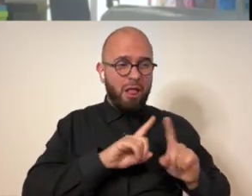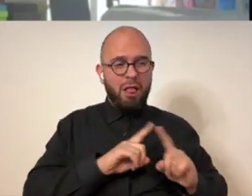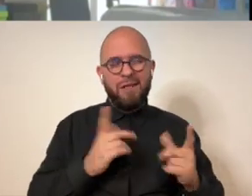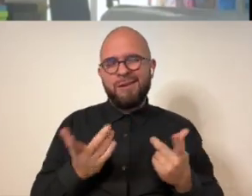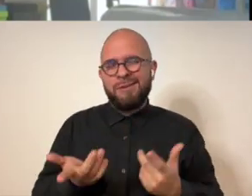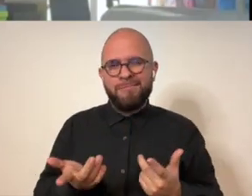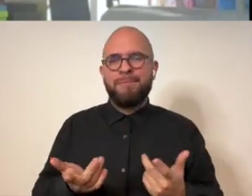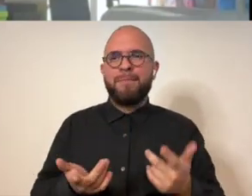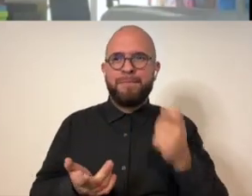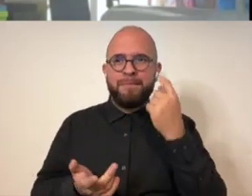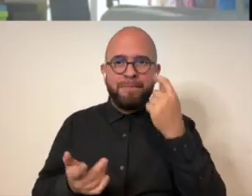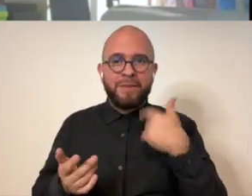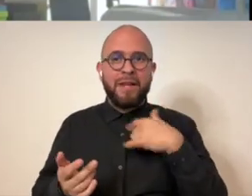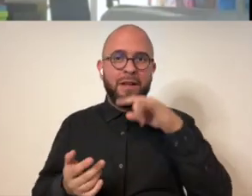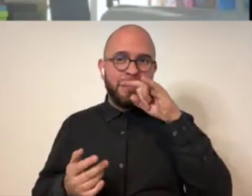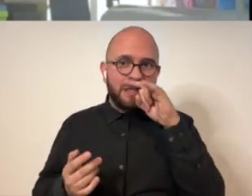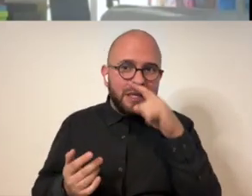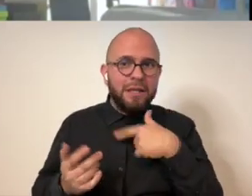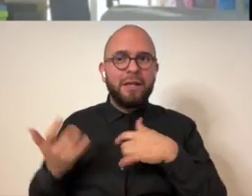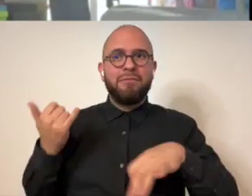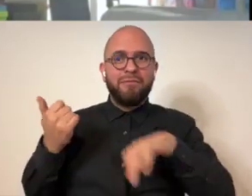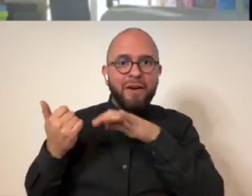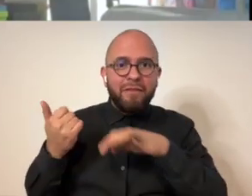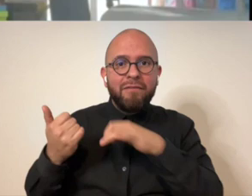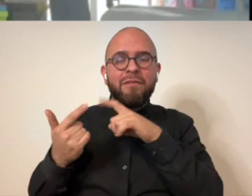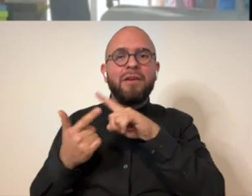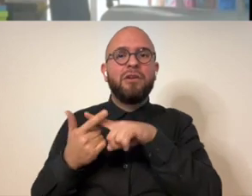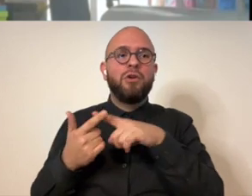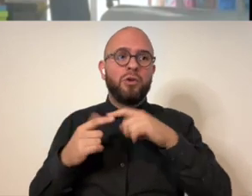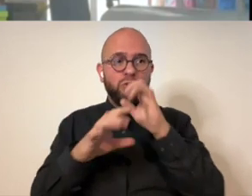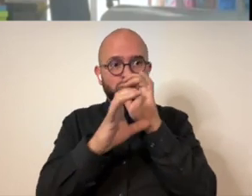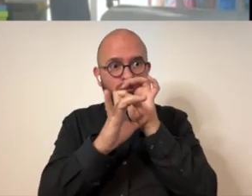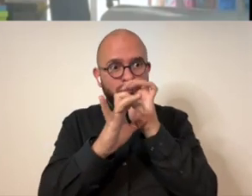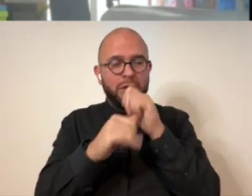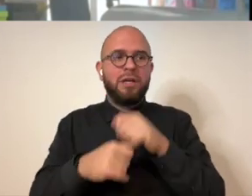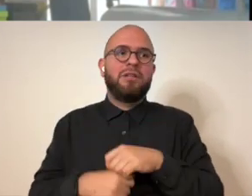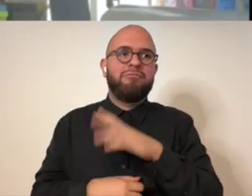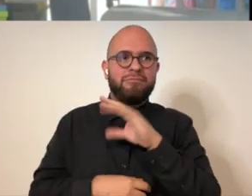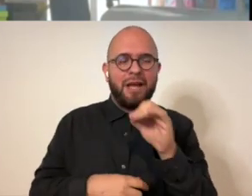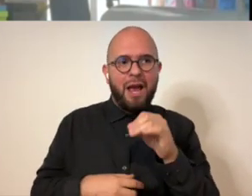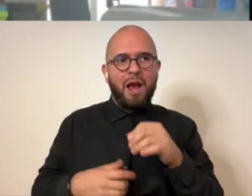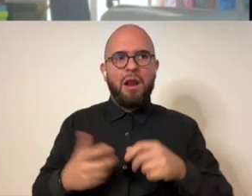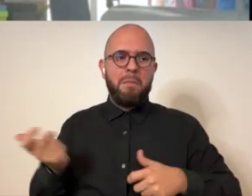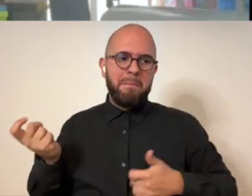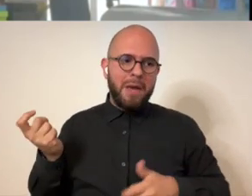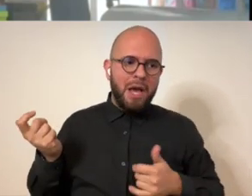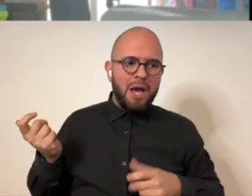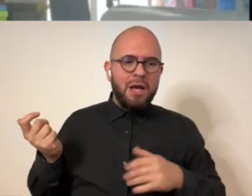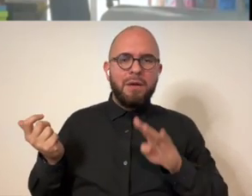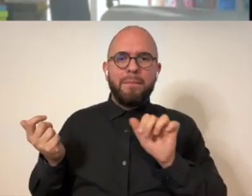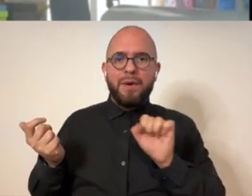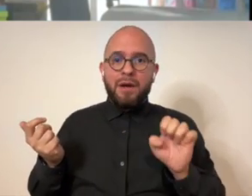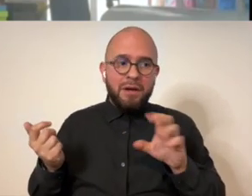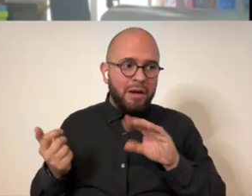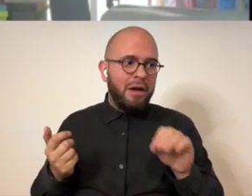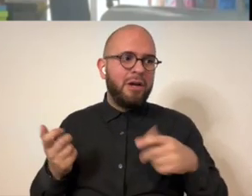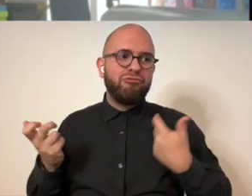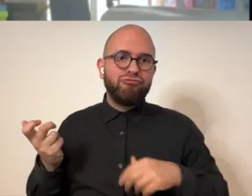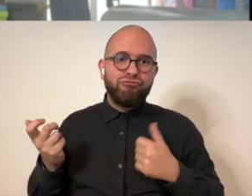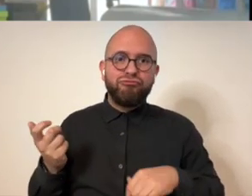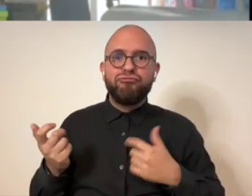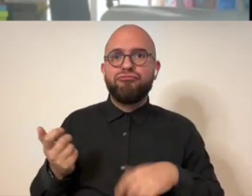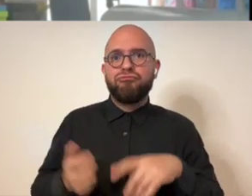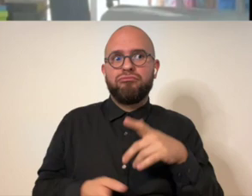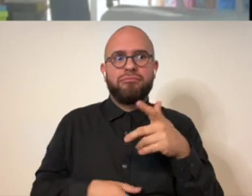i've tried a bunch of different things i um as a kid i played violin and trumpet and marching band and i played